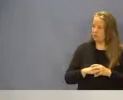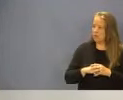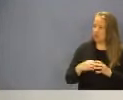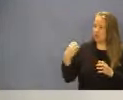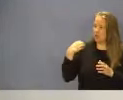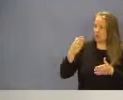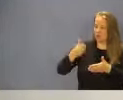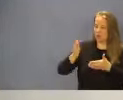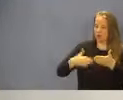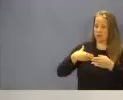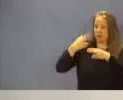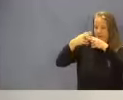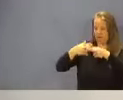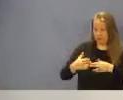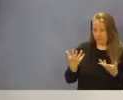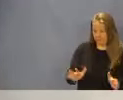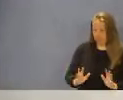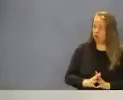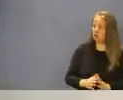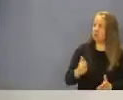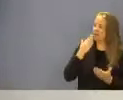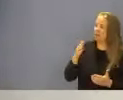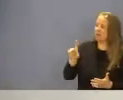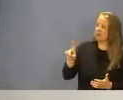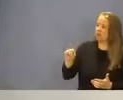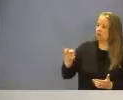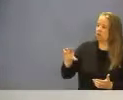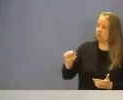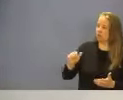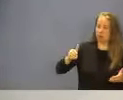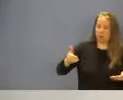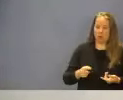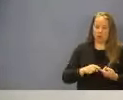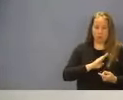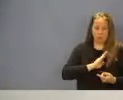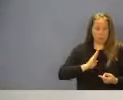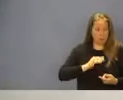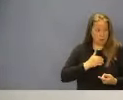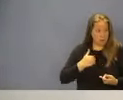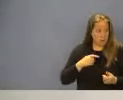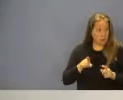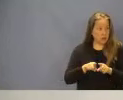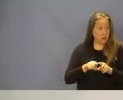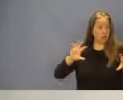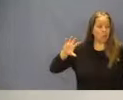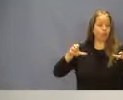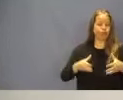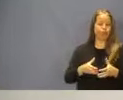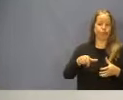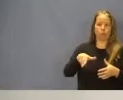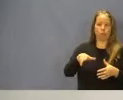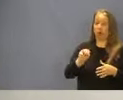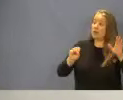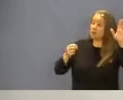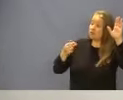Chairman, that concludes my roll call. Thank you, Denisha, and welcome to board members. And we do have a quorum. Shane is